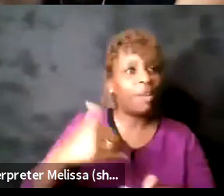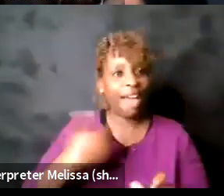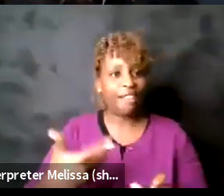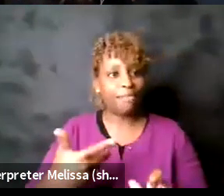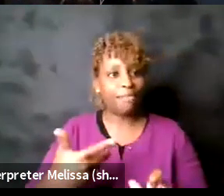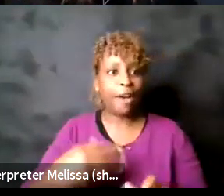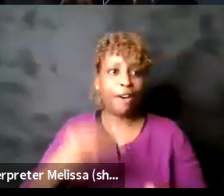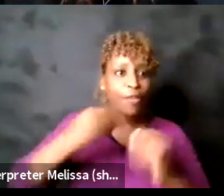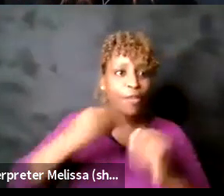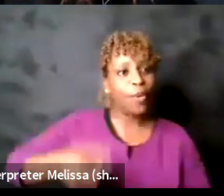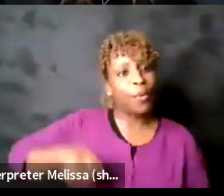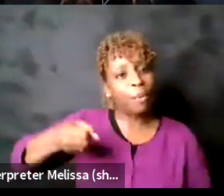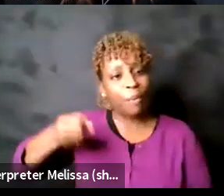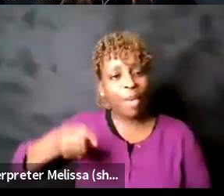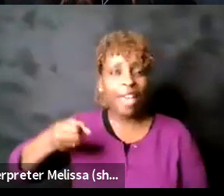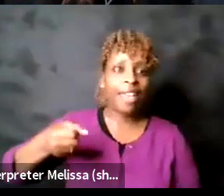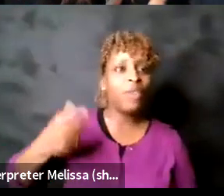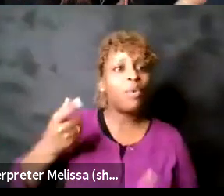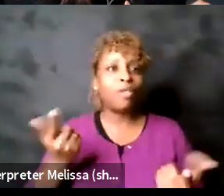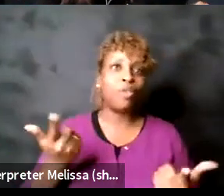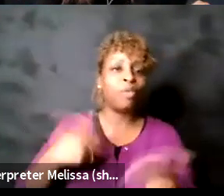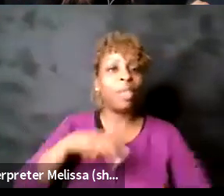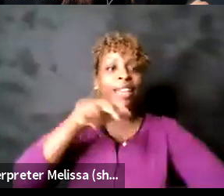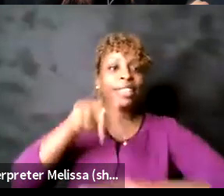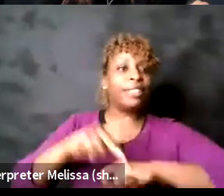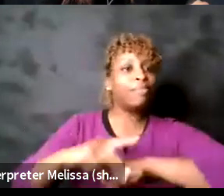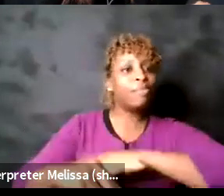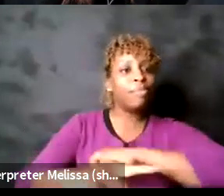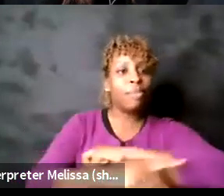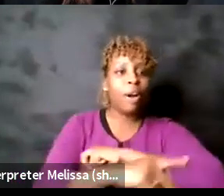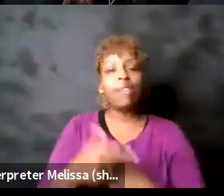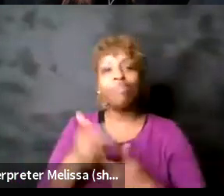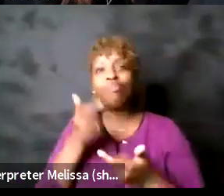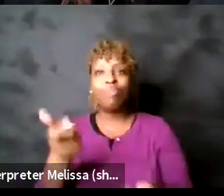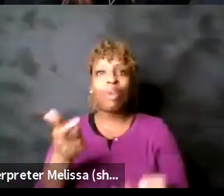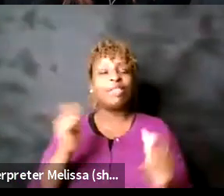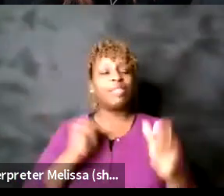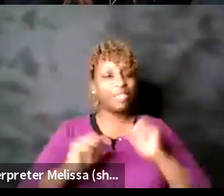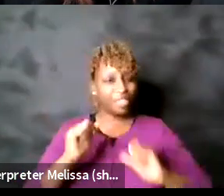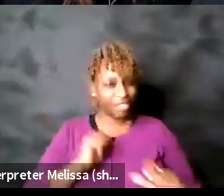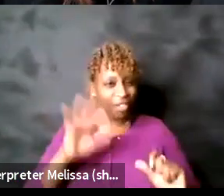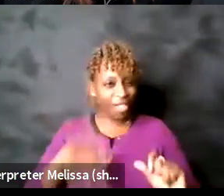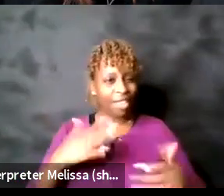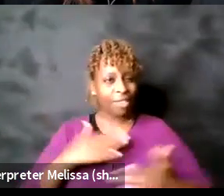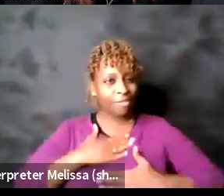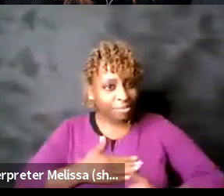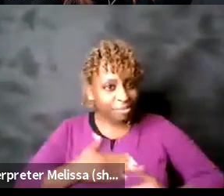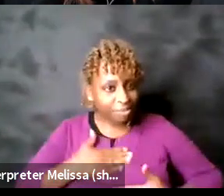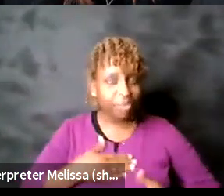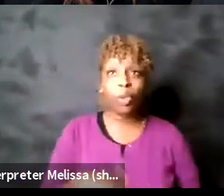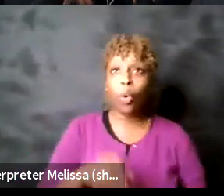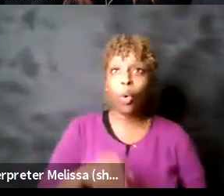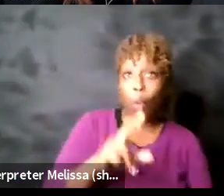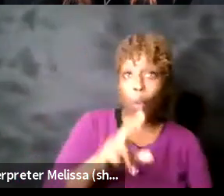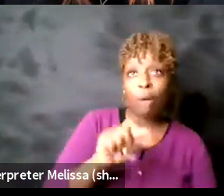watch their show and uh if i'm gonna go see a show um at the san francisco playhouse or a act or berkeley